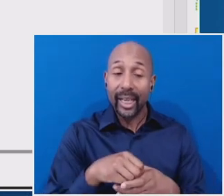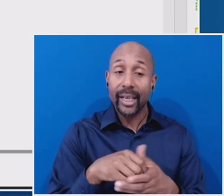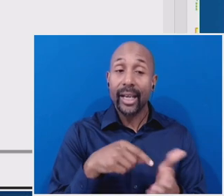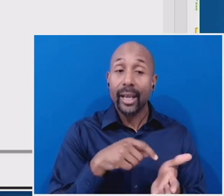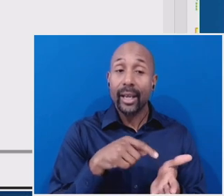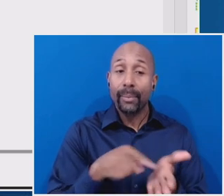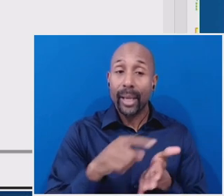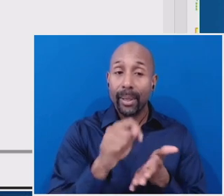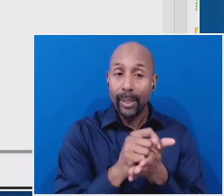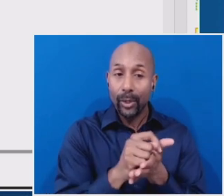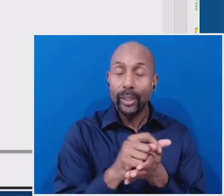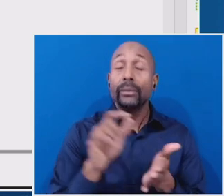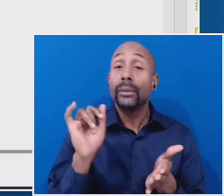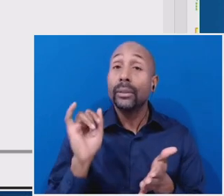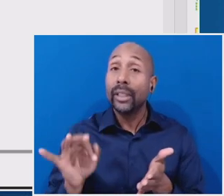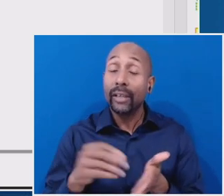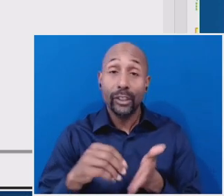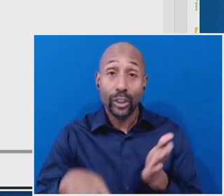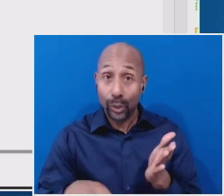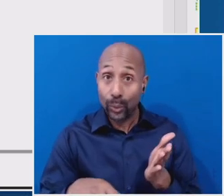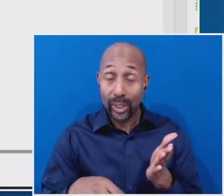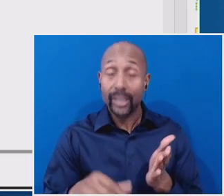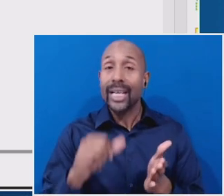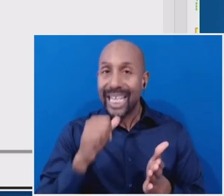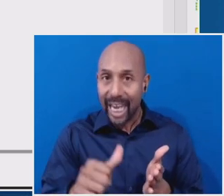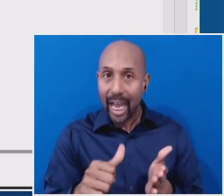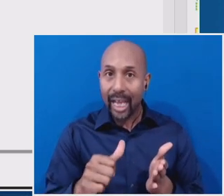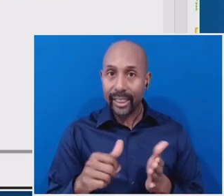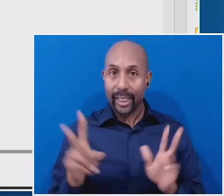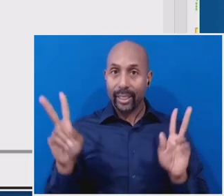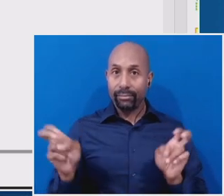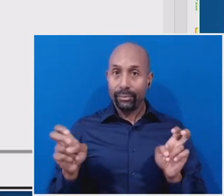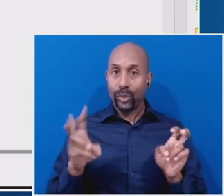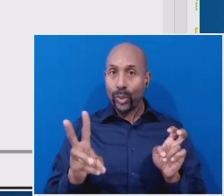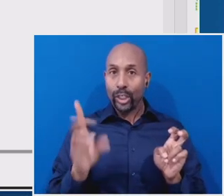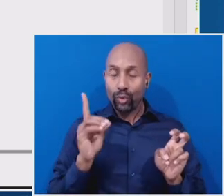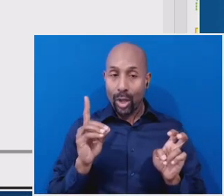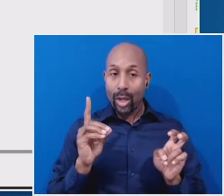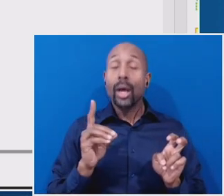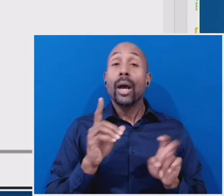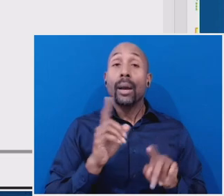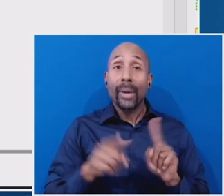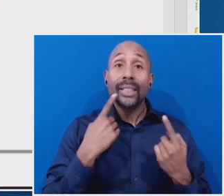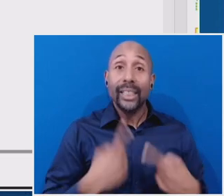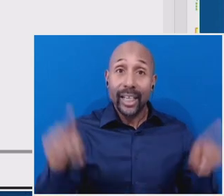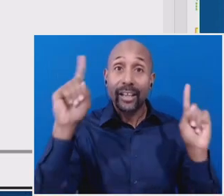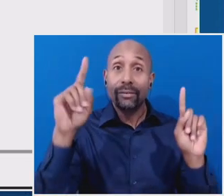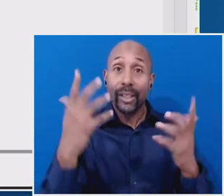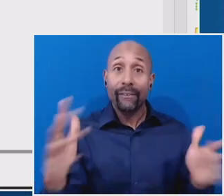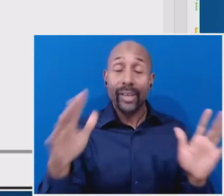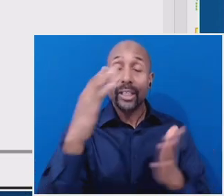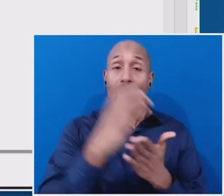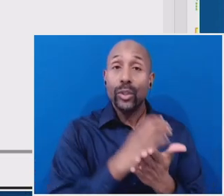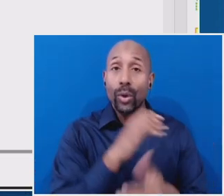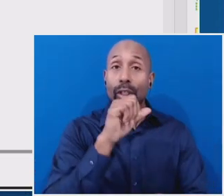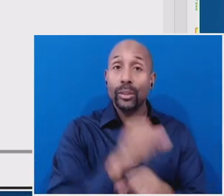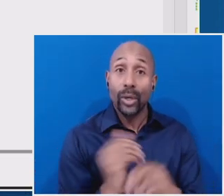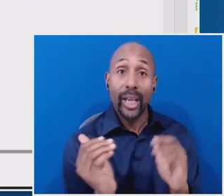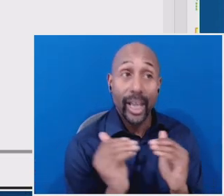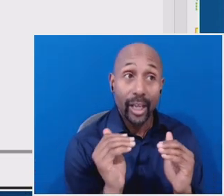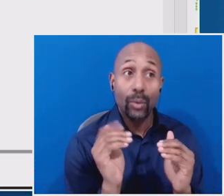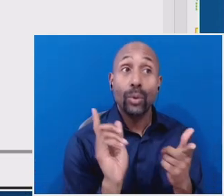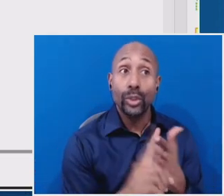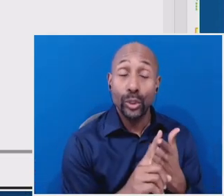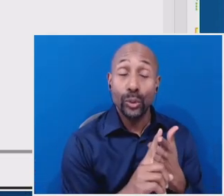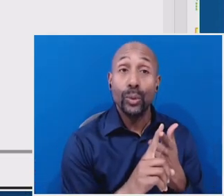student, a student is not considered to have withdrawn, if the student successfully completes coursework equal to or greater than the coursework required for the institution's